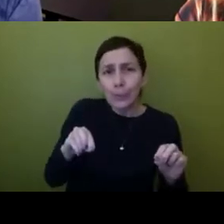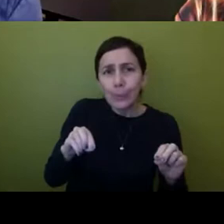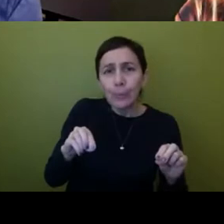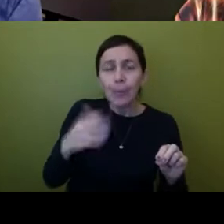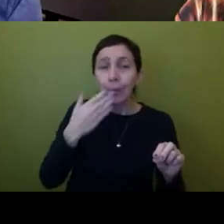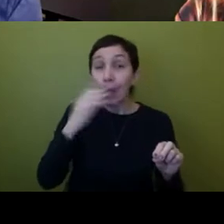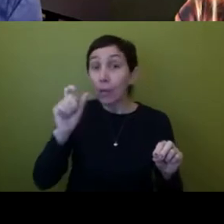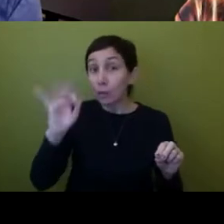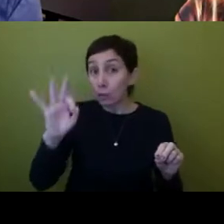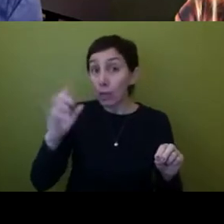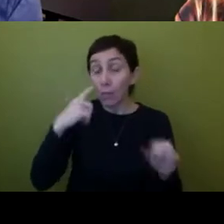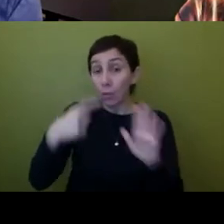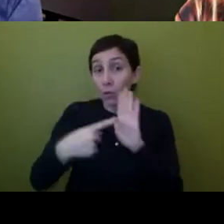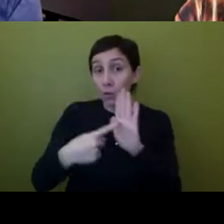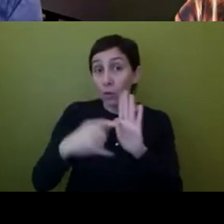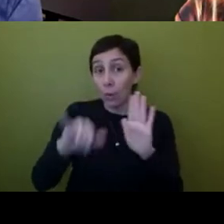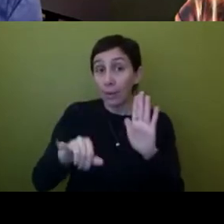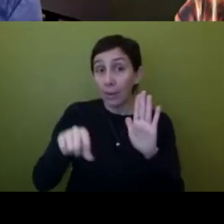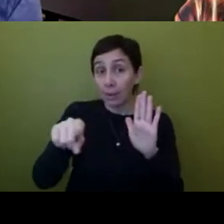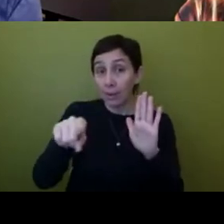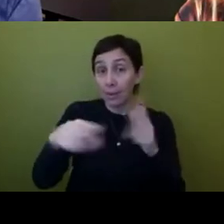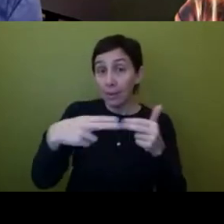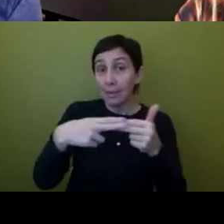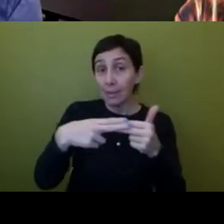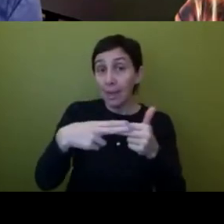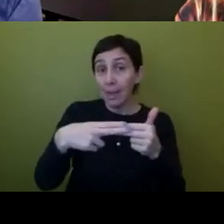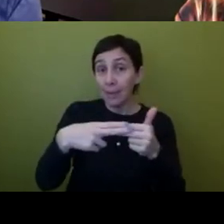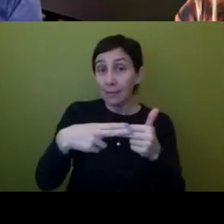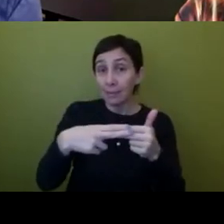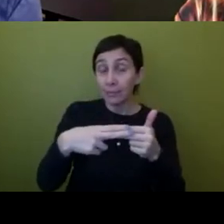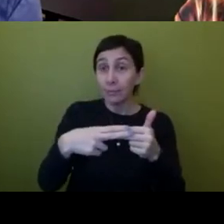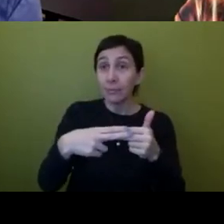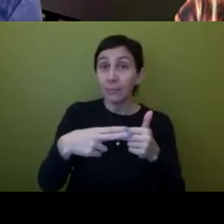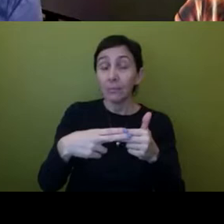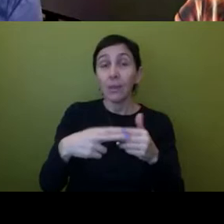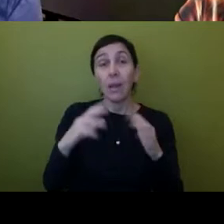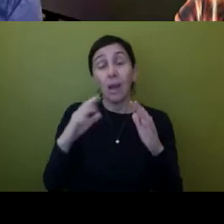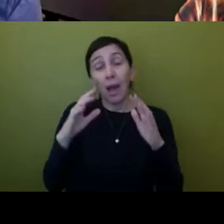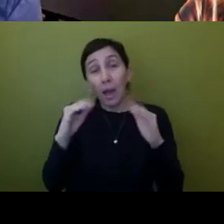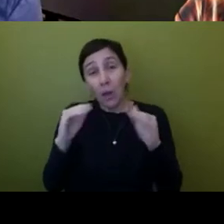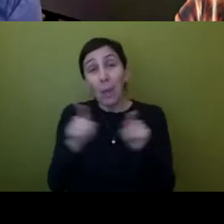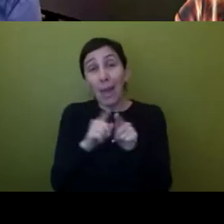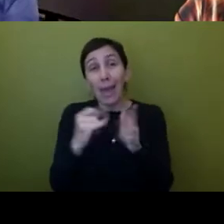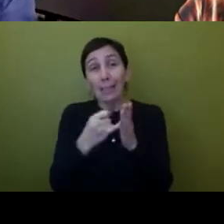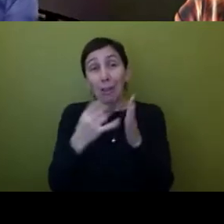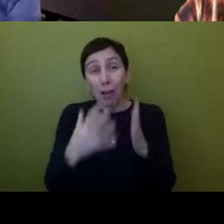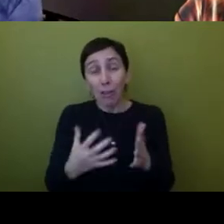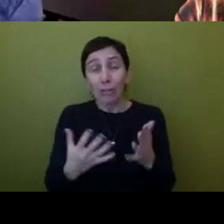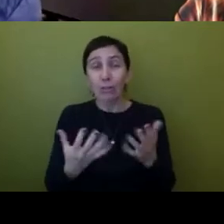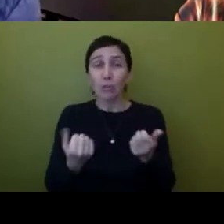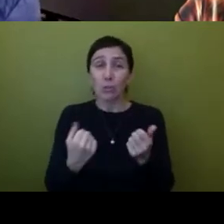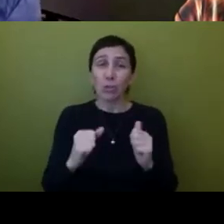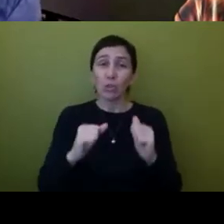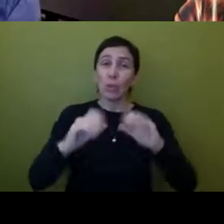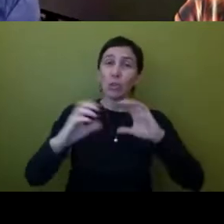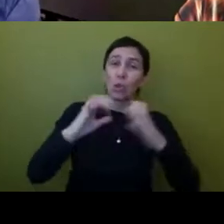jeff for showing that uh that slide and that is hopefully as artists our attempt to to get there and to be there and and just the daily